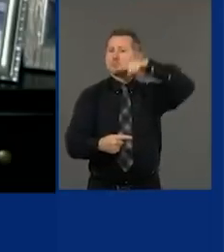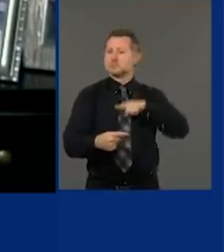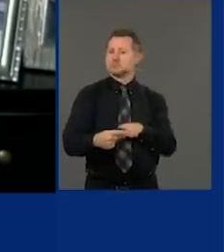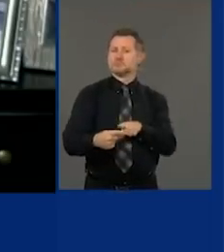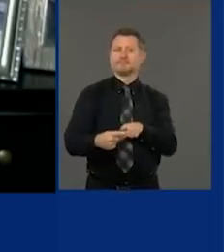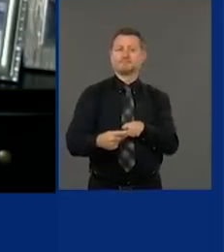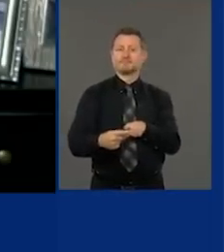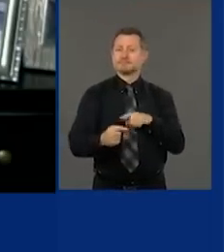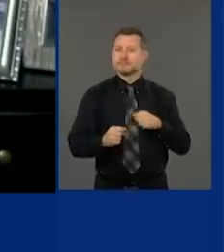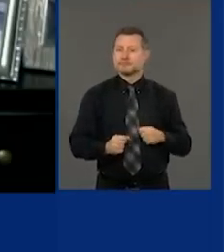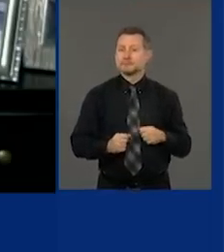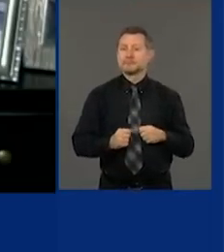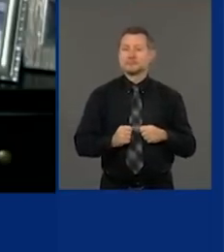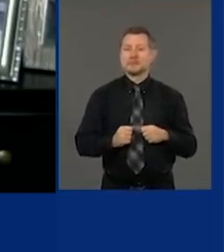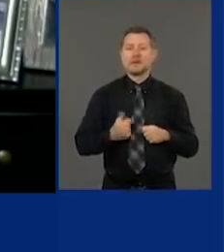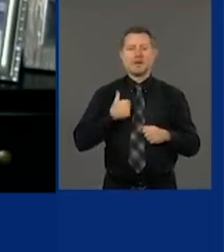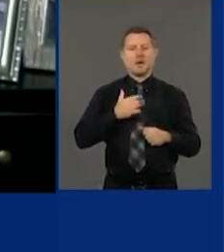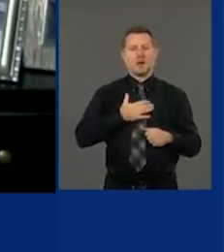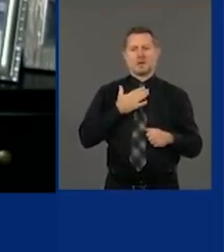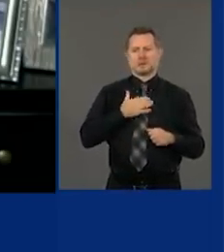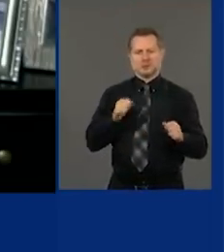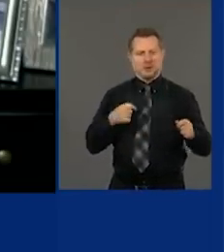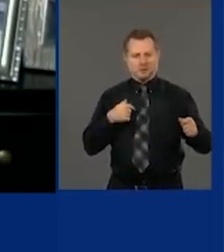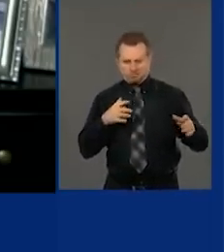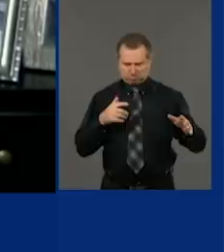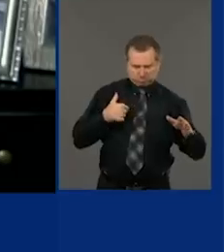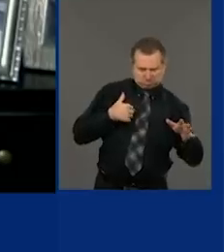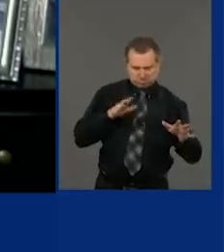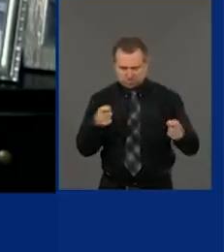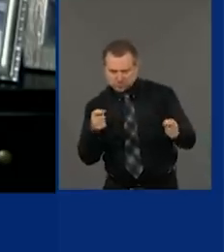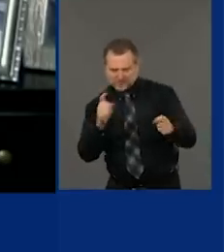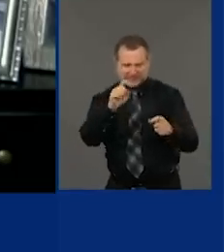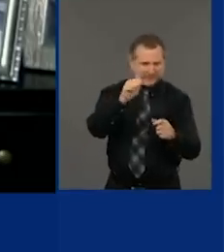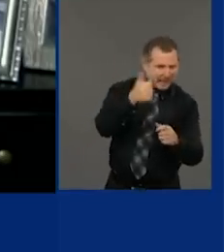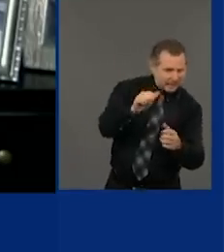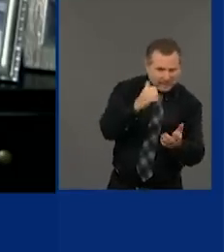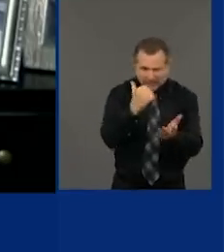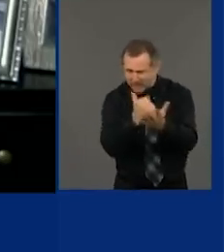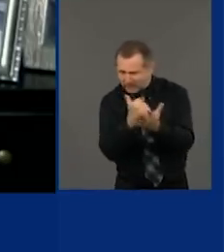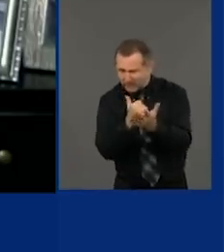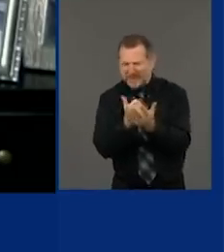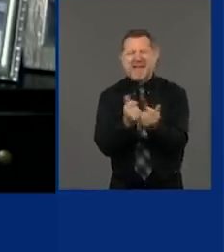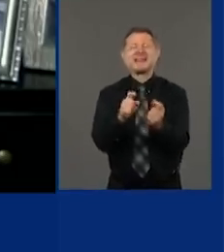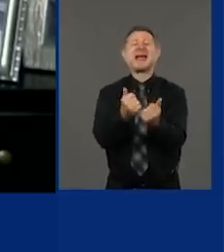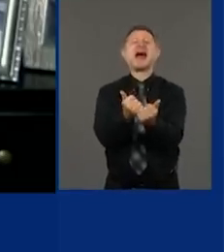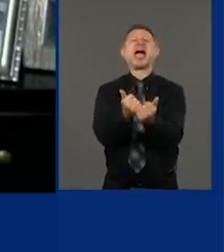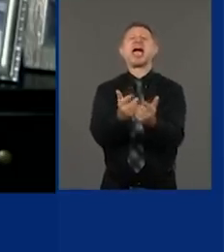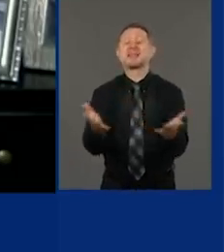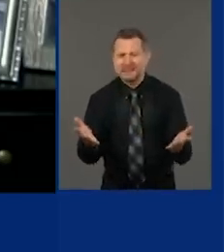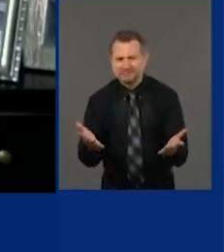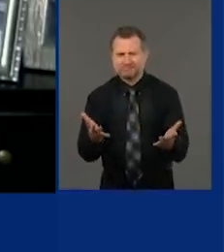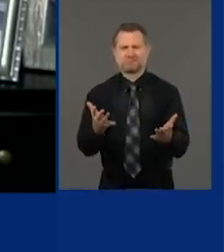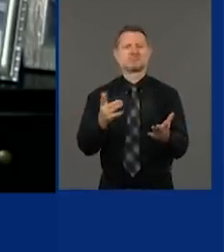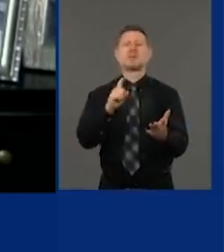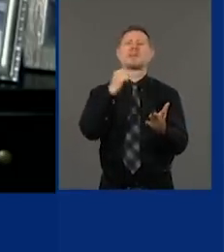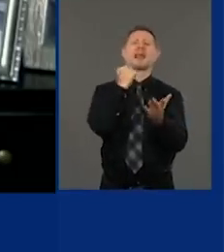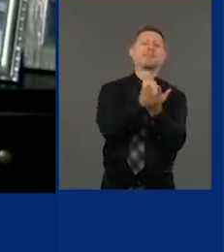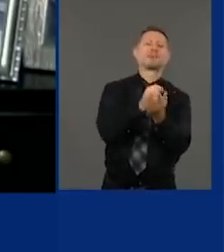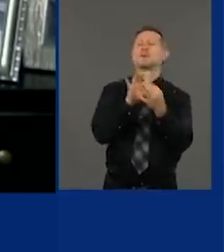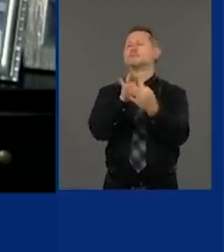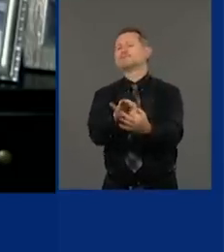have a little breathing space here. Anything we can do for you that you need. Any help on the